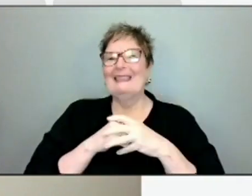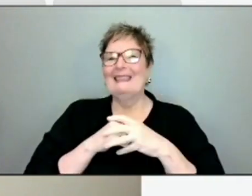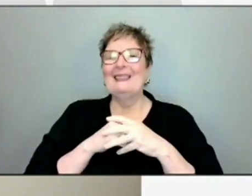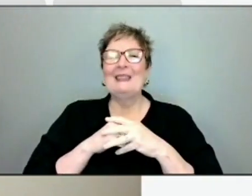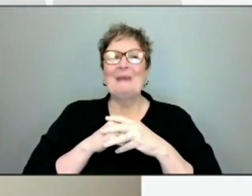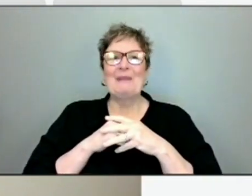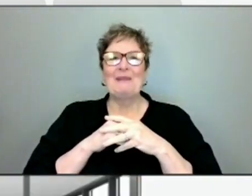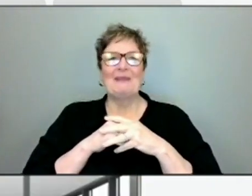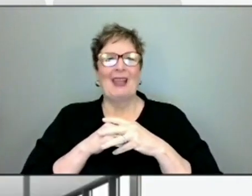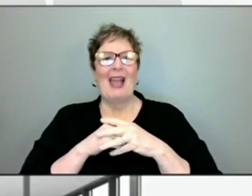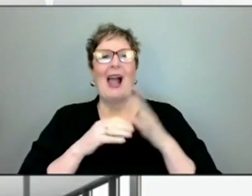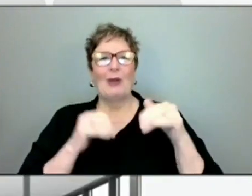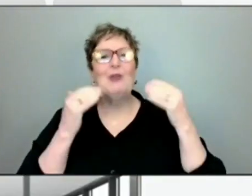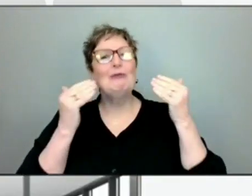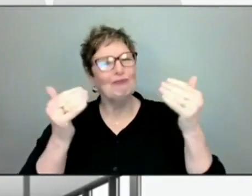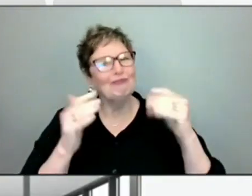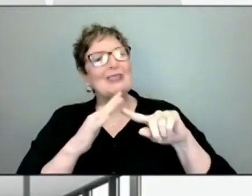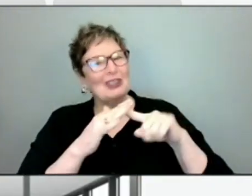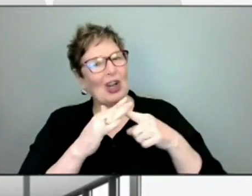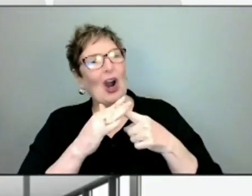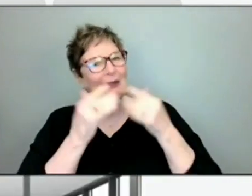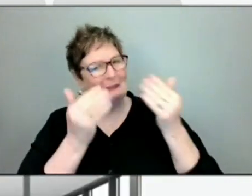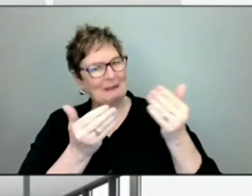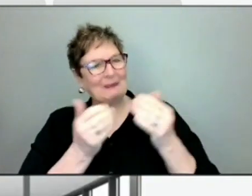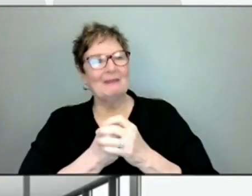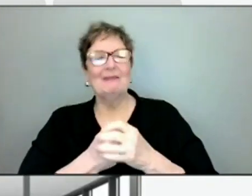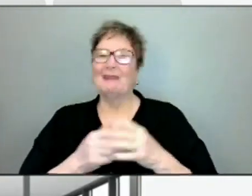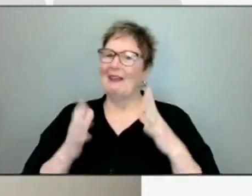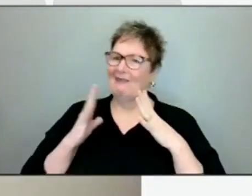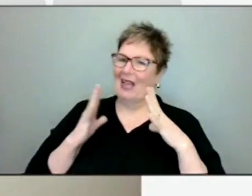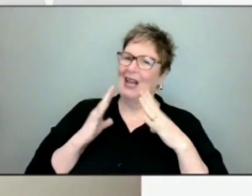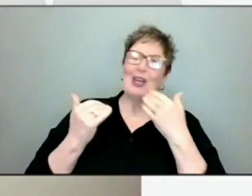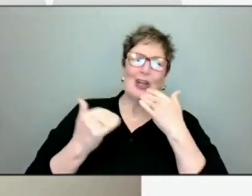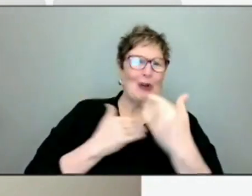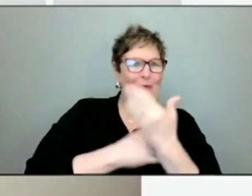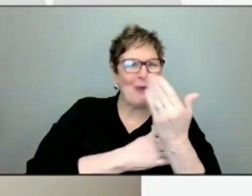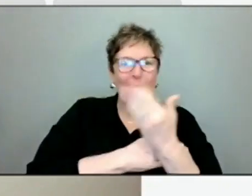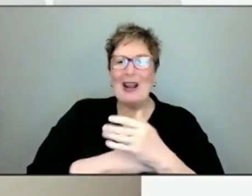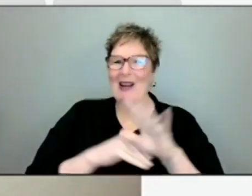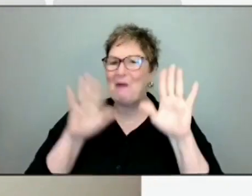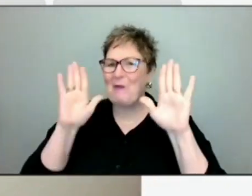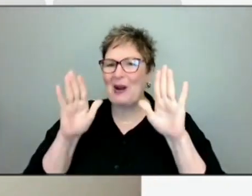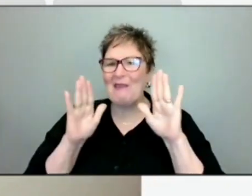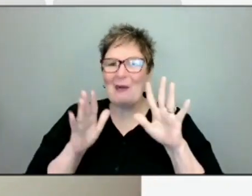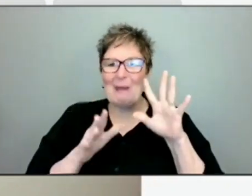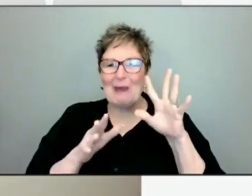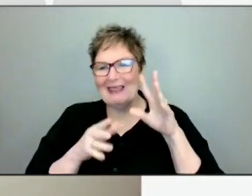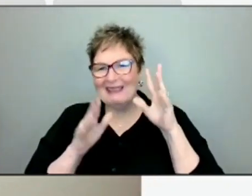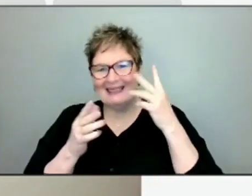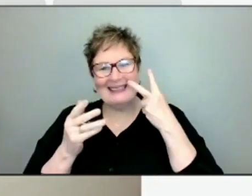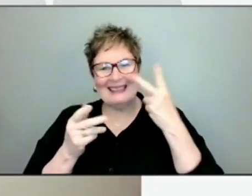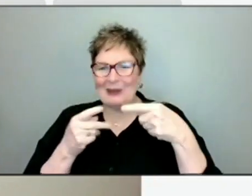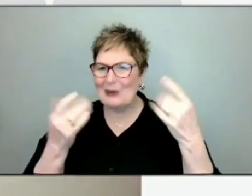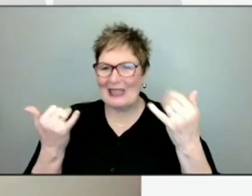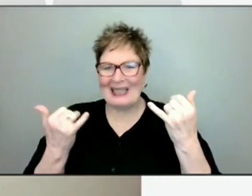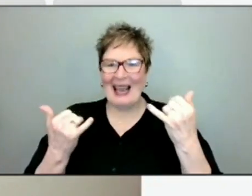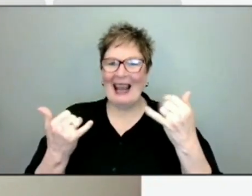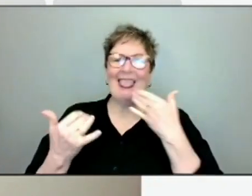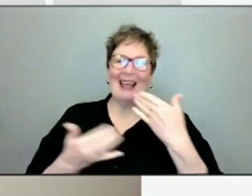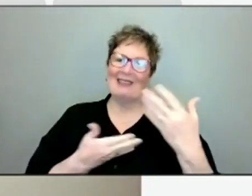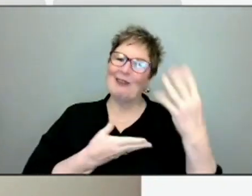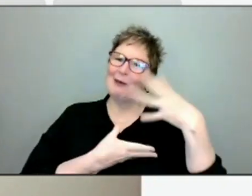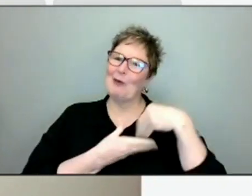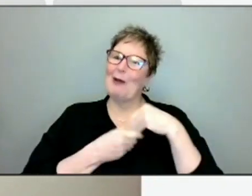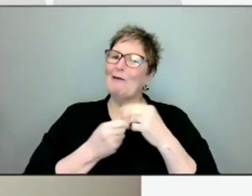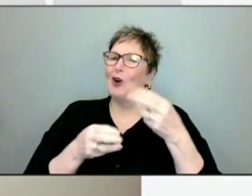I'll let you get us started, Reynard. Sounds good. Good morning everybody. Great to be with you all today. Thanks for joining us for a brief